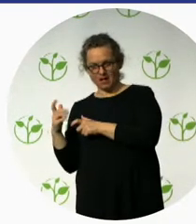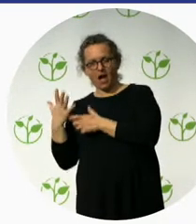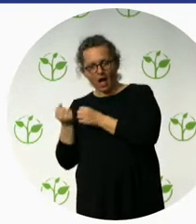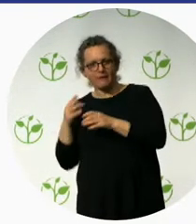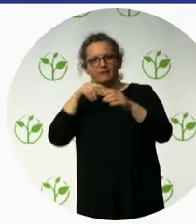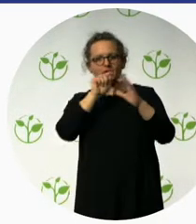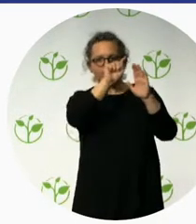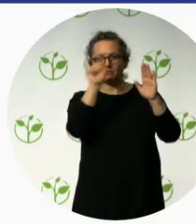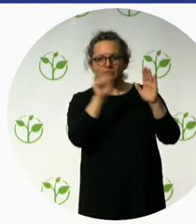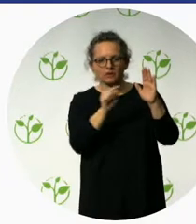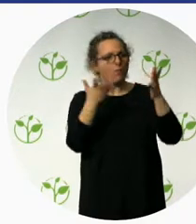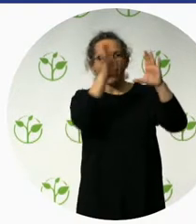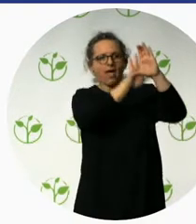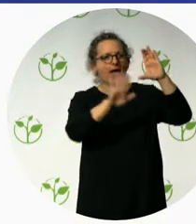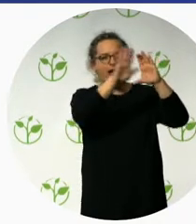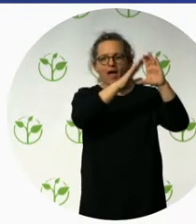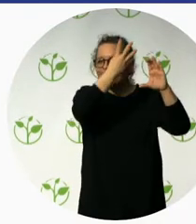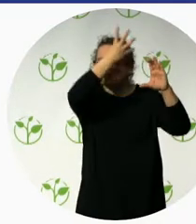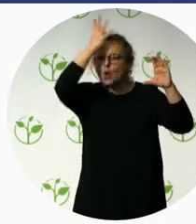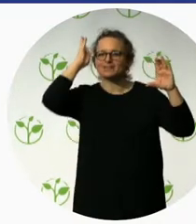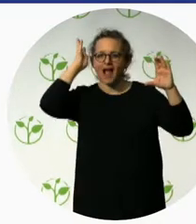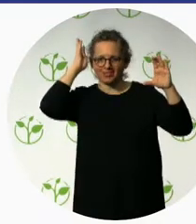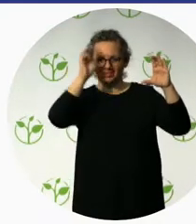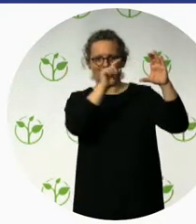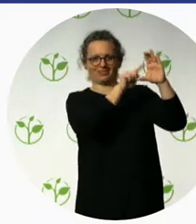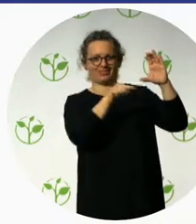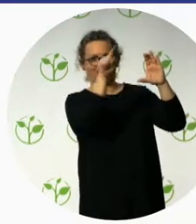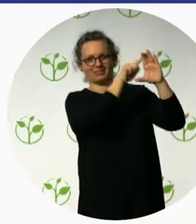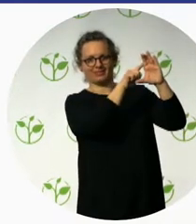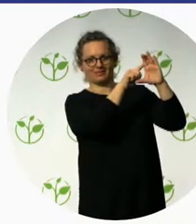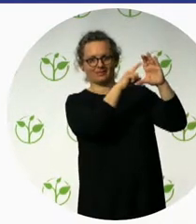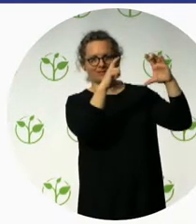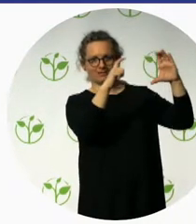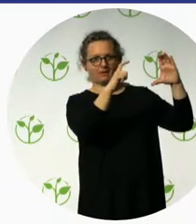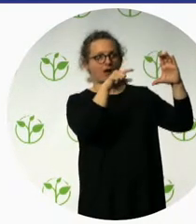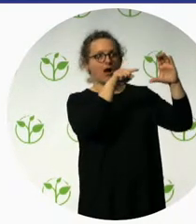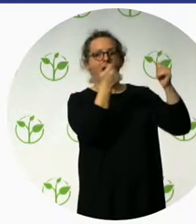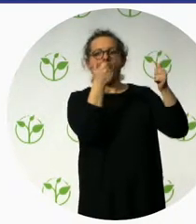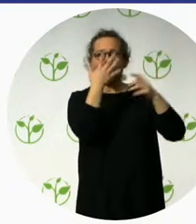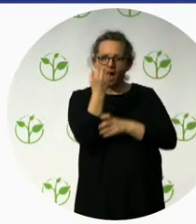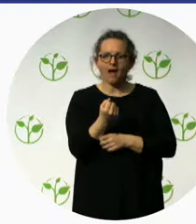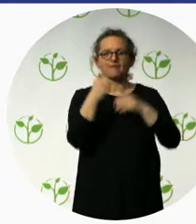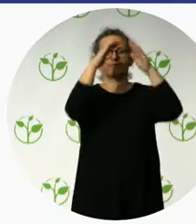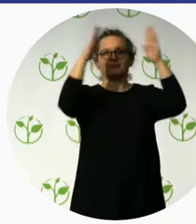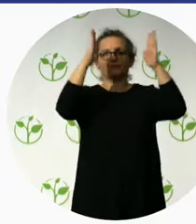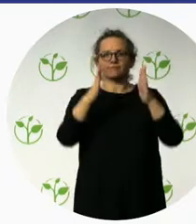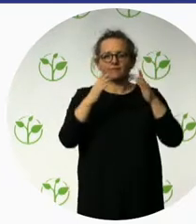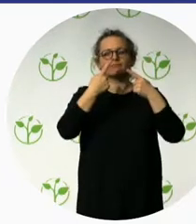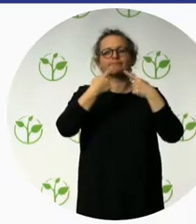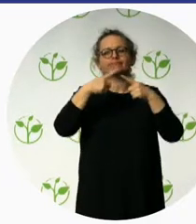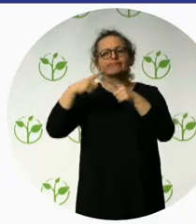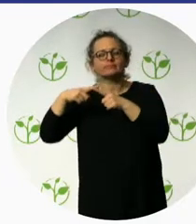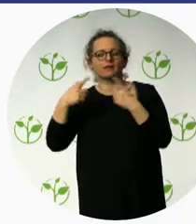which are accessible for people. We reduce mobility. I would like to underscore that. And we also have apartments in the mountains,